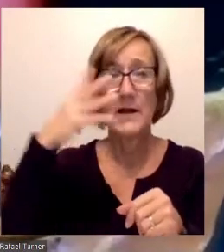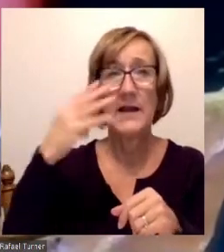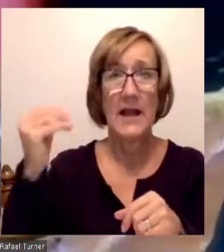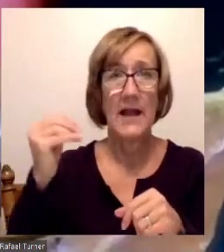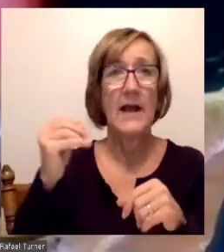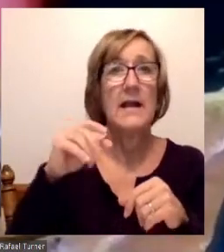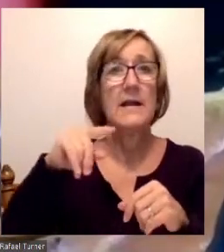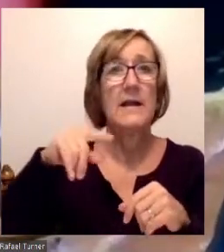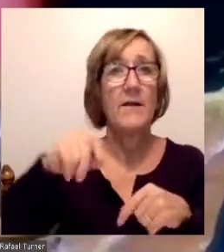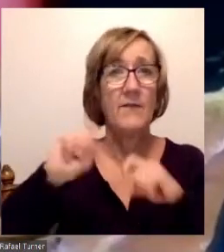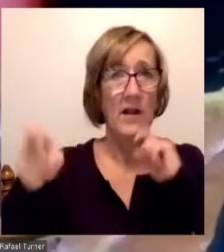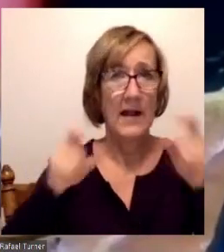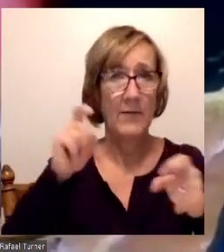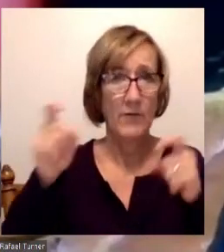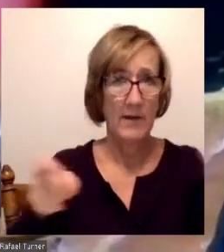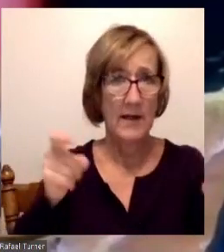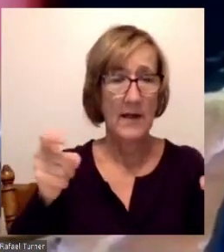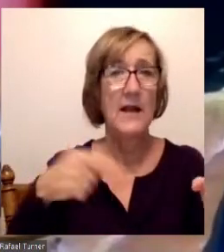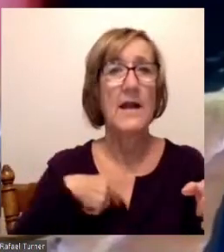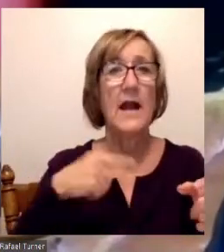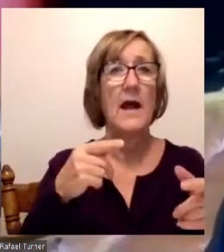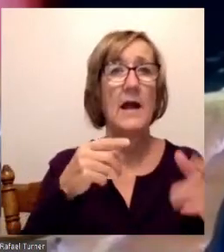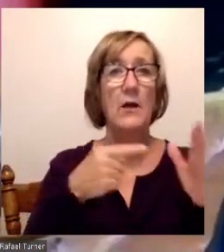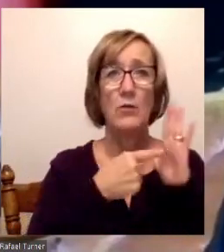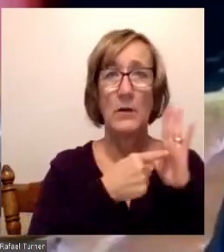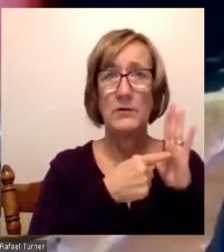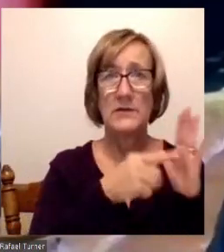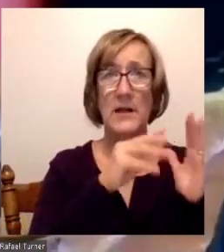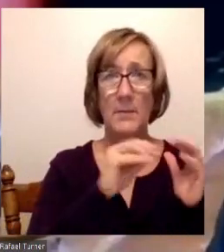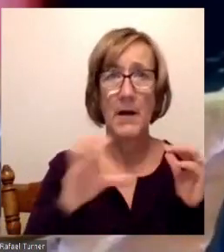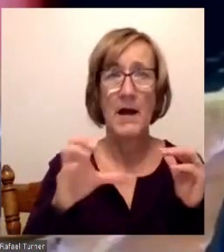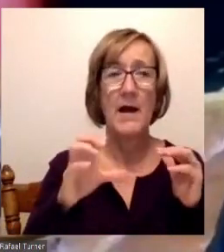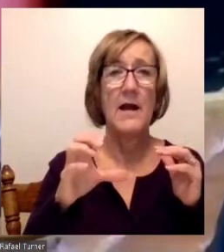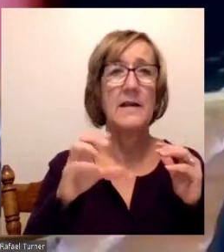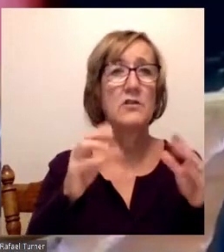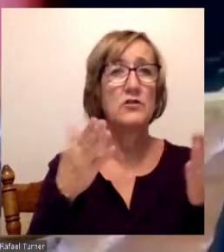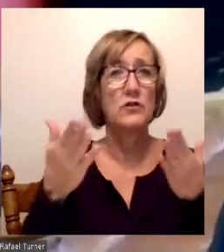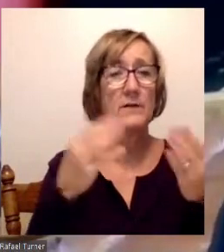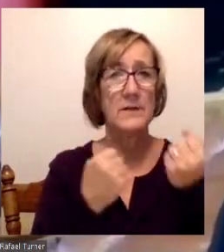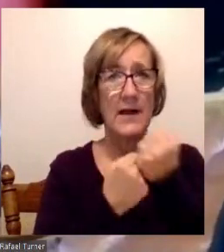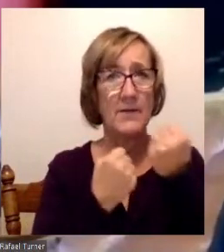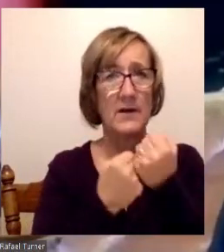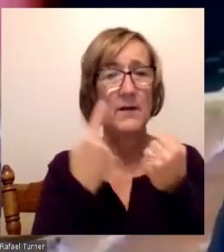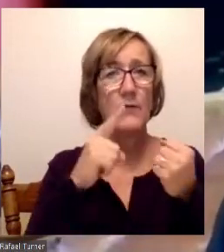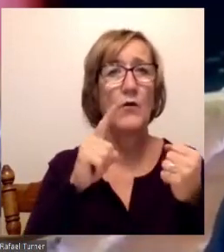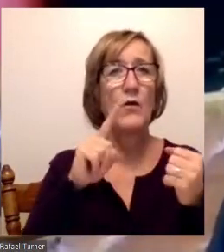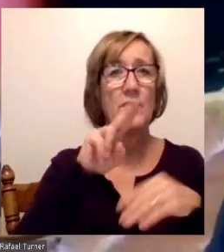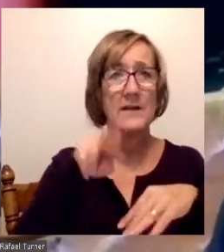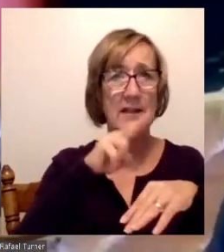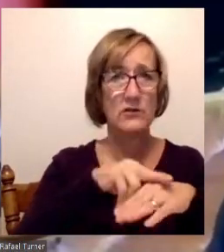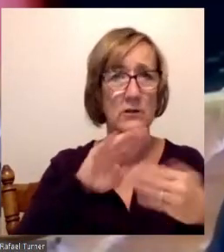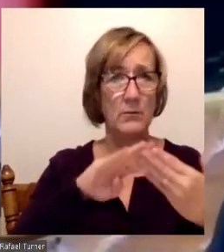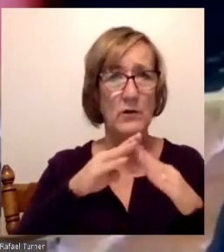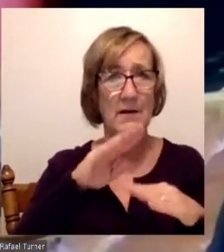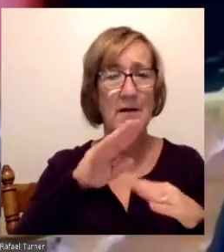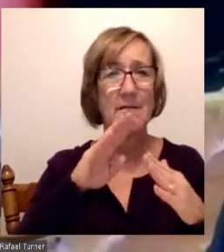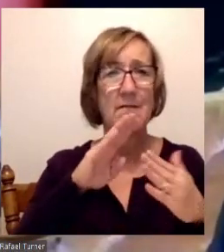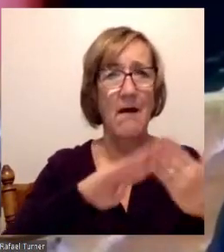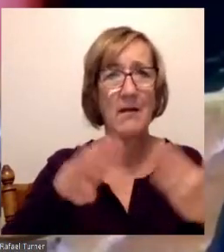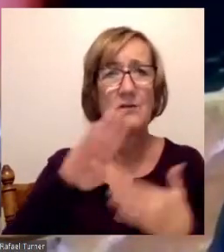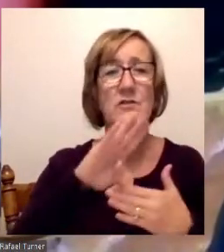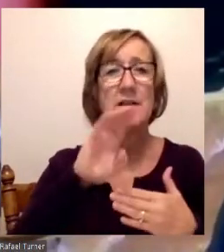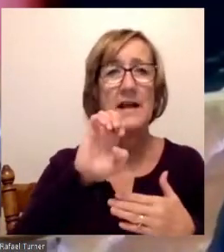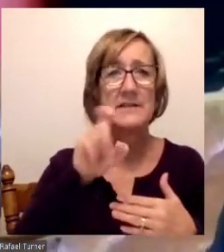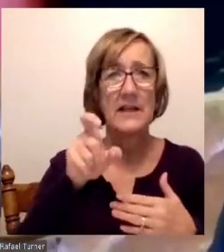I've represented Mott Community College and served as an advocate for our nation's community colleges as an executive board